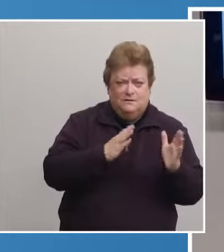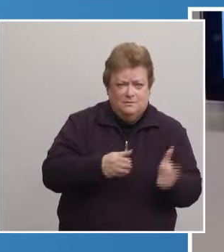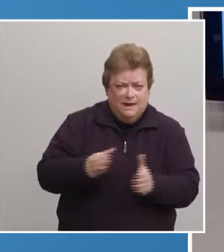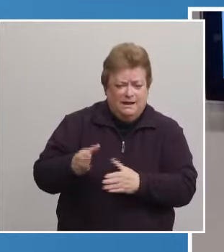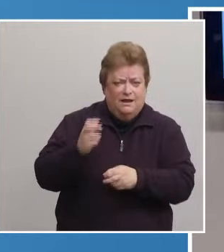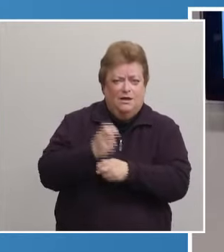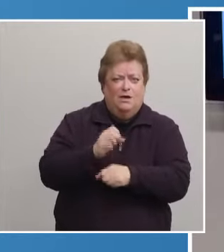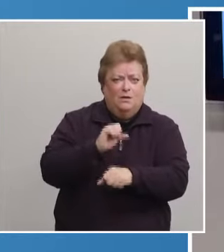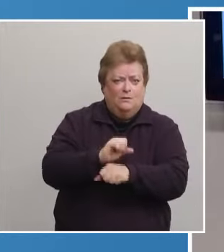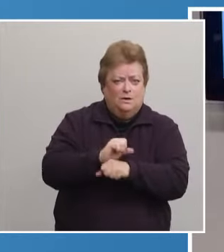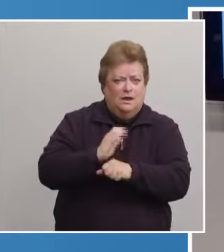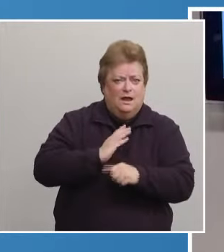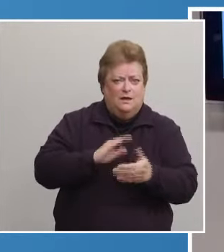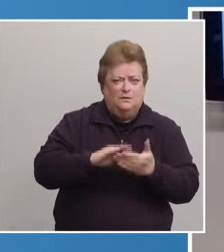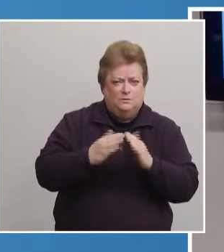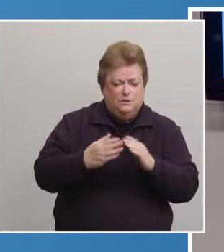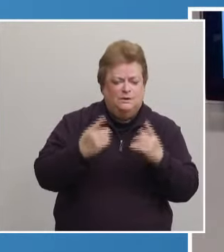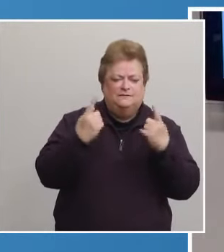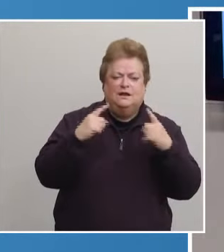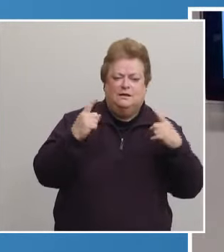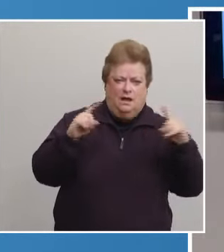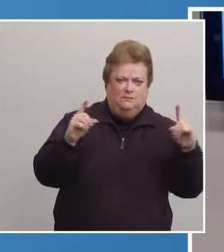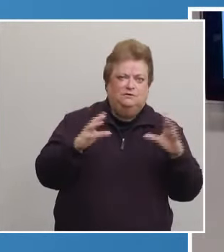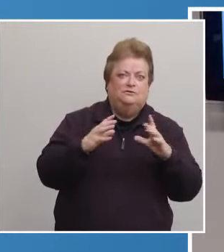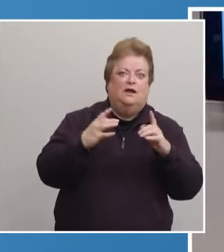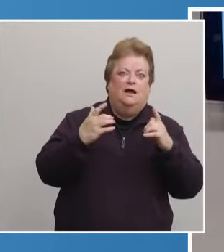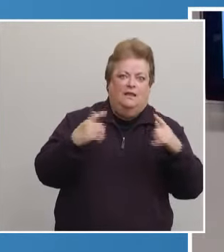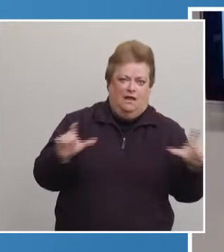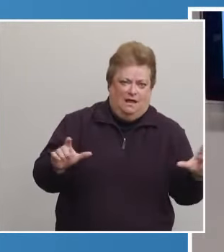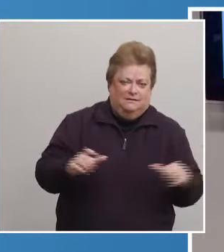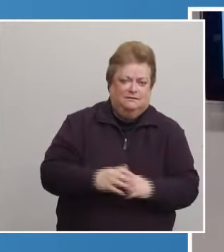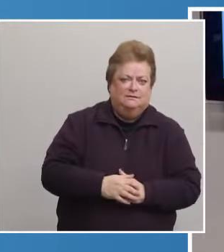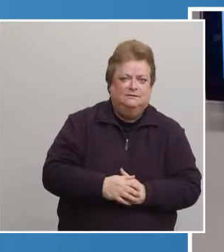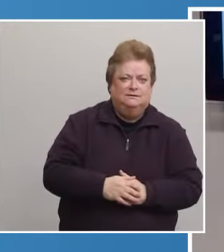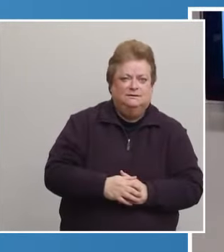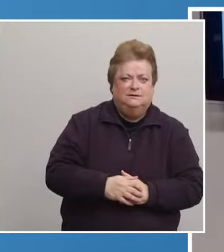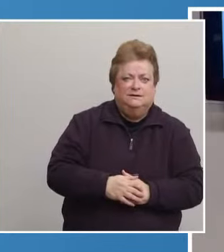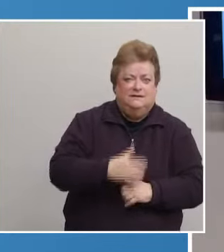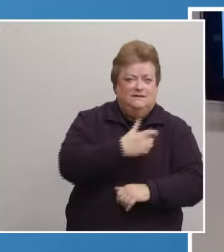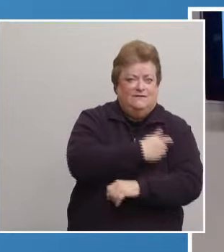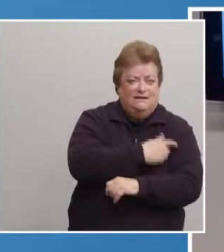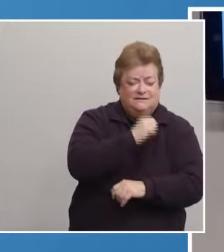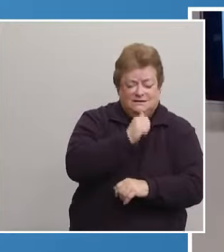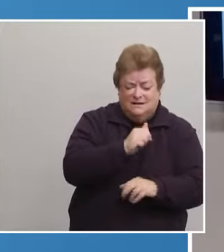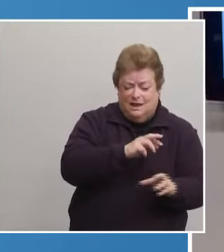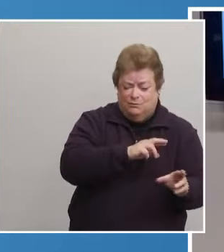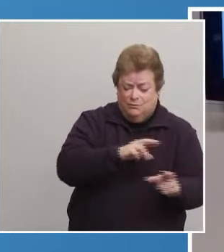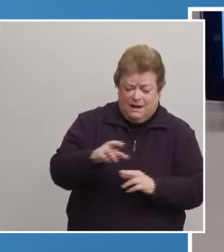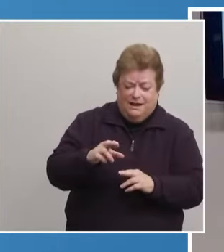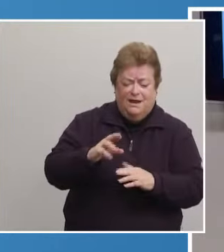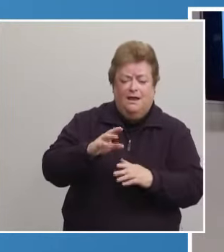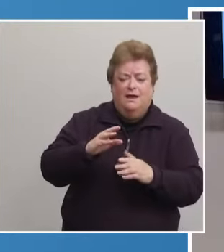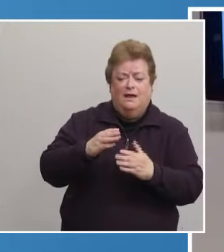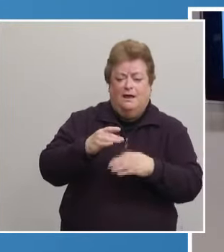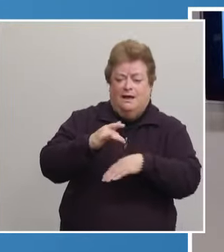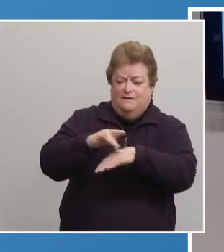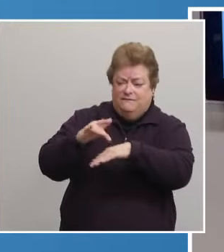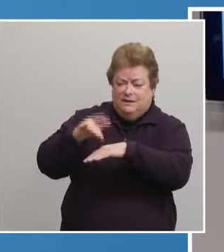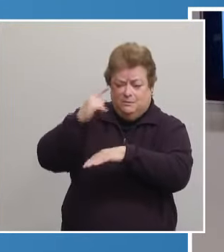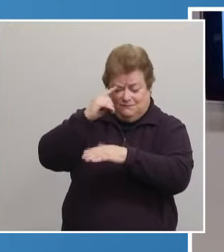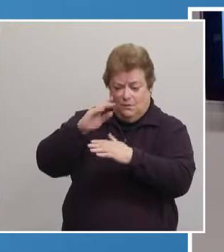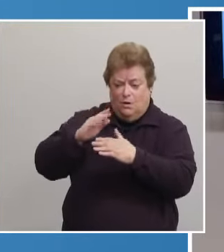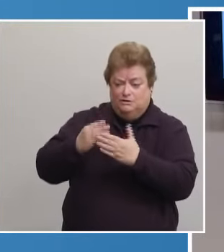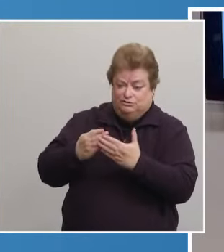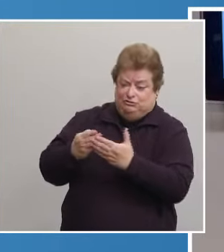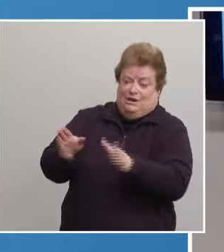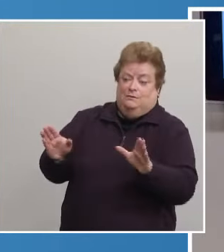and hard work, our community has accomplished a great deal. While the vaccine is not yet available for the general public, we